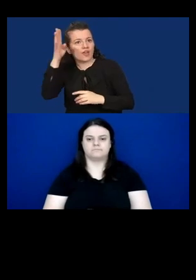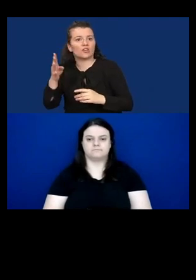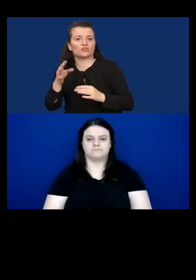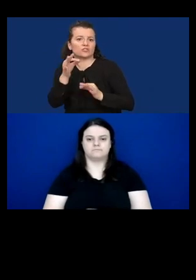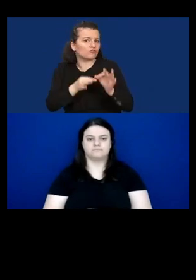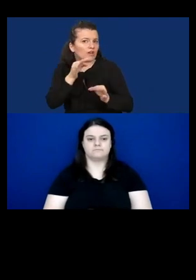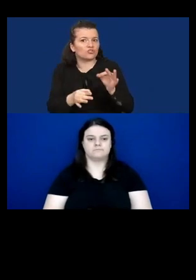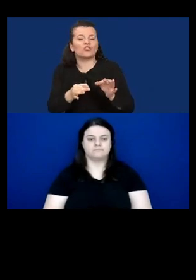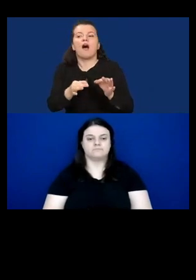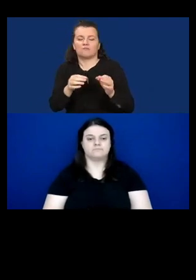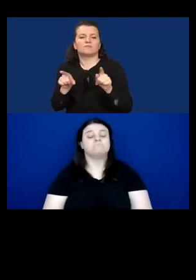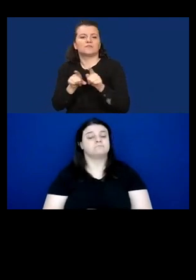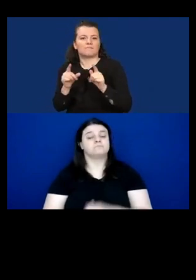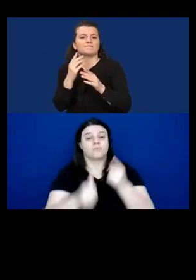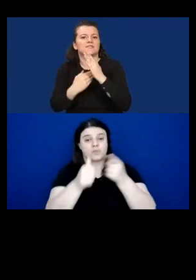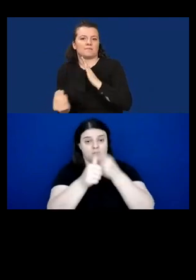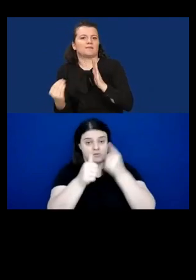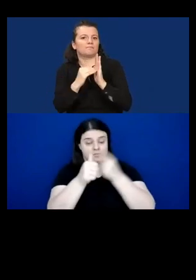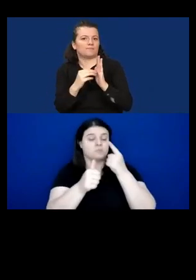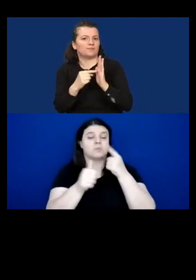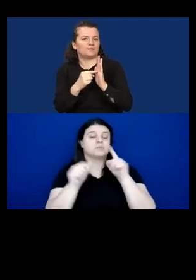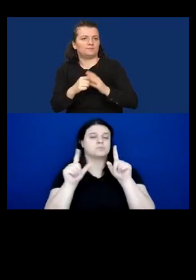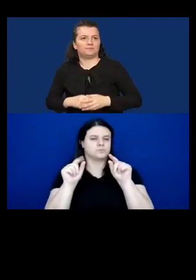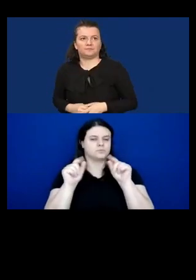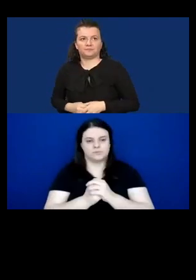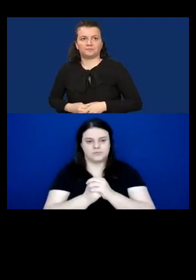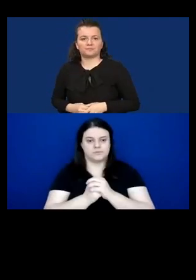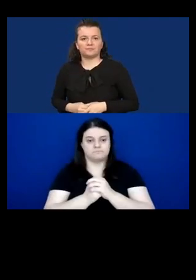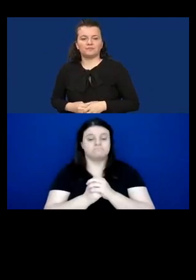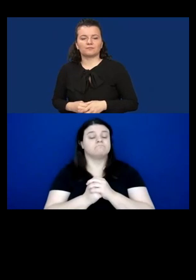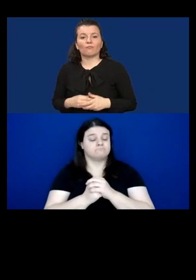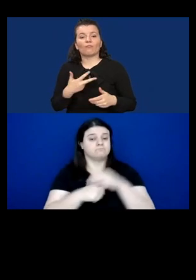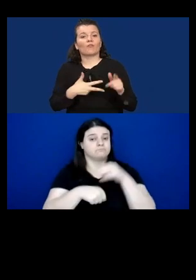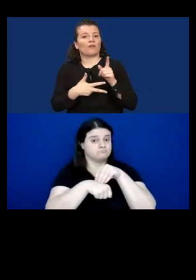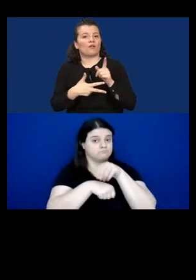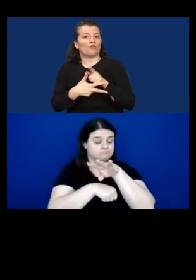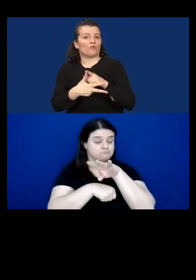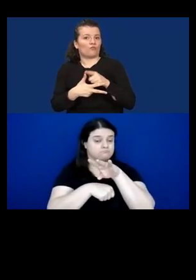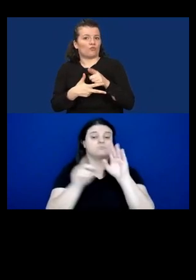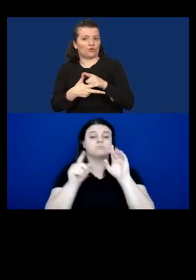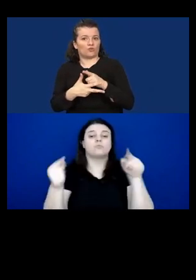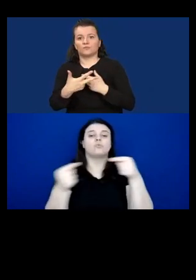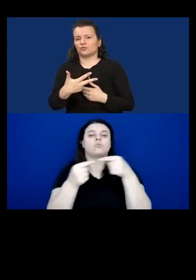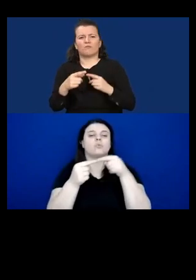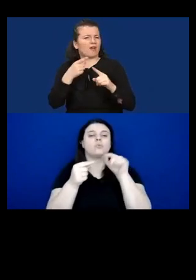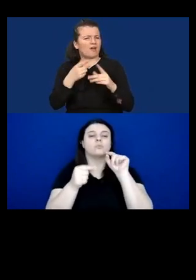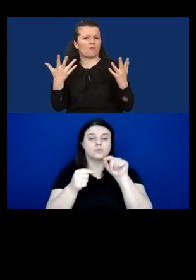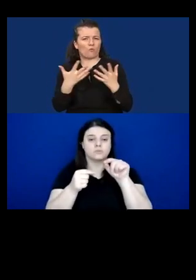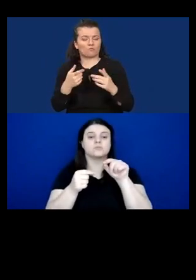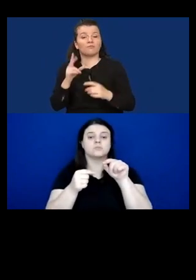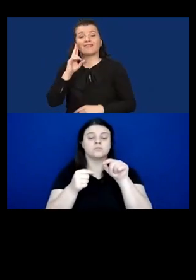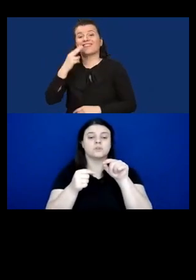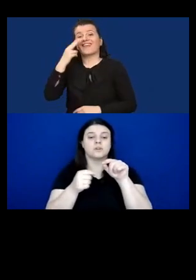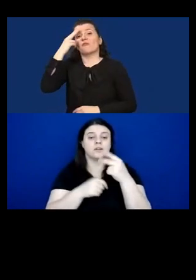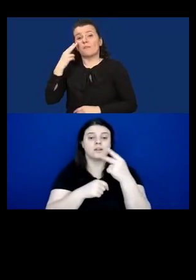So the first set of recommendations is around recognition of deafblindness in